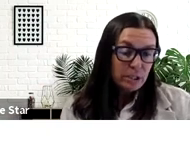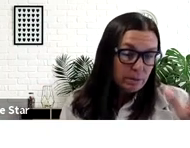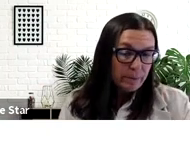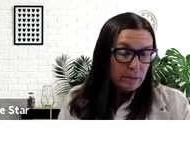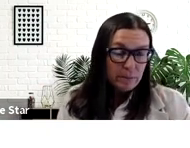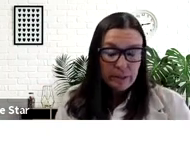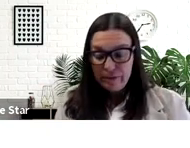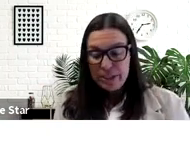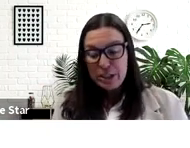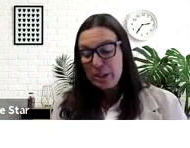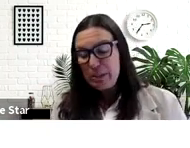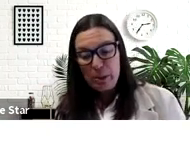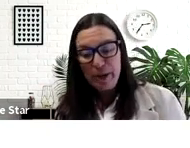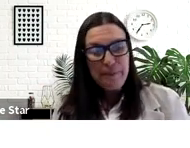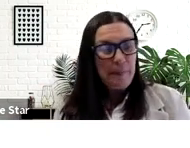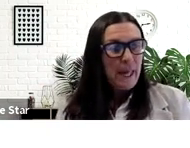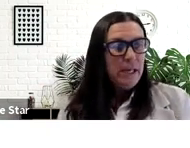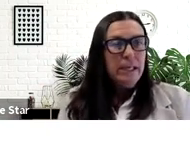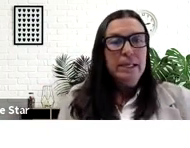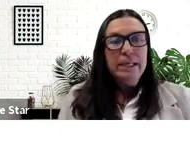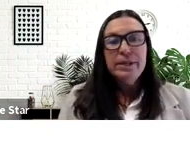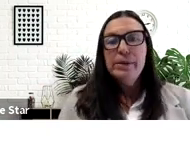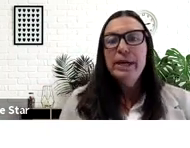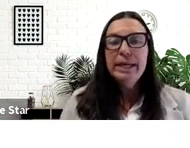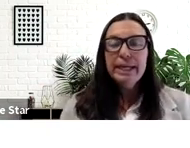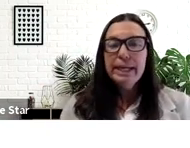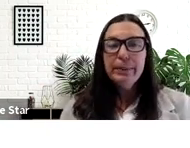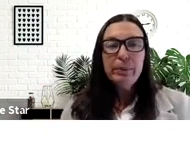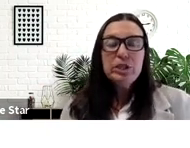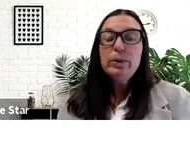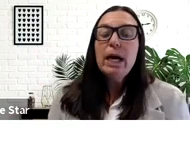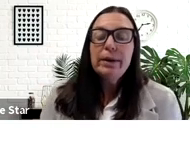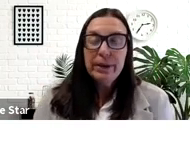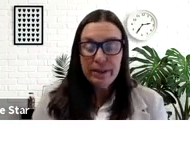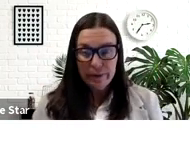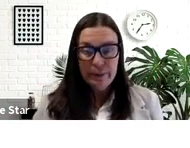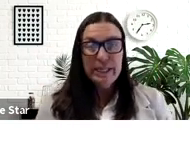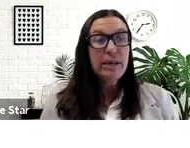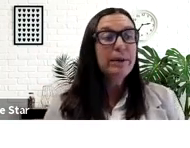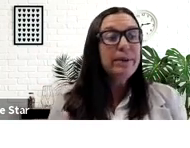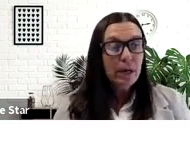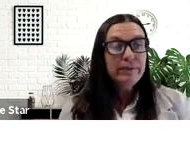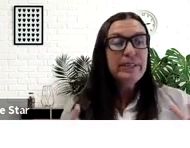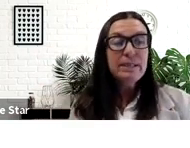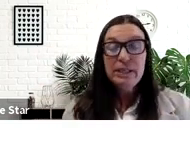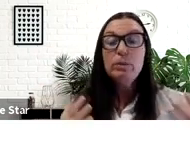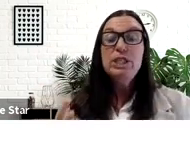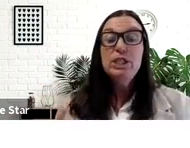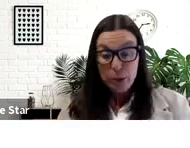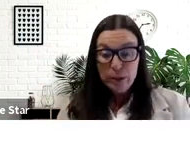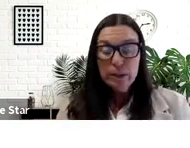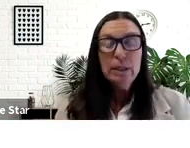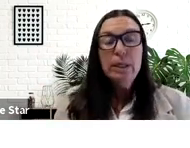definition. I'm going to clarify just a little bit more. So when we're doing autoethnography, because autoethnography is something